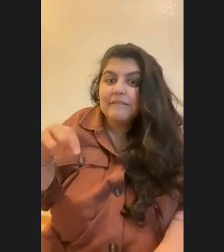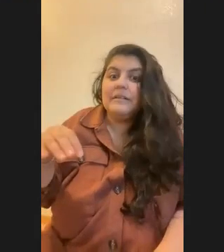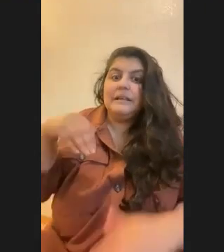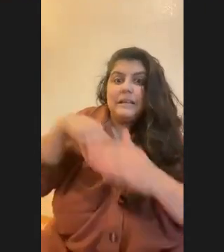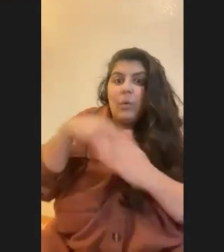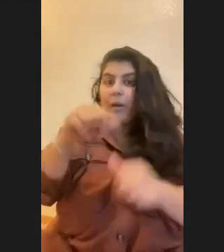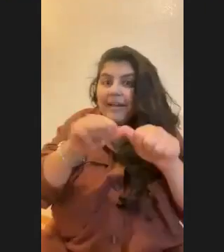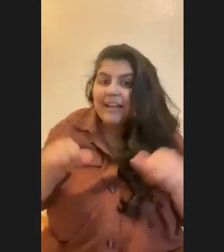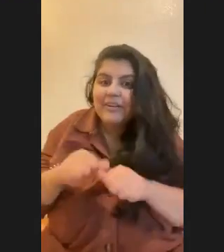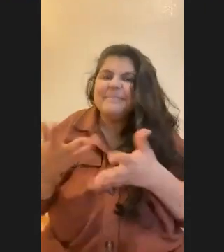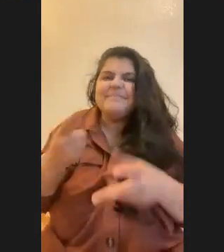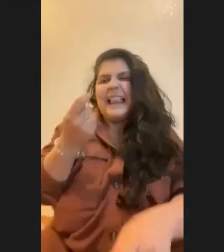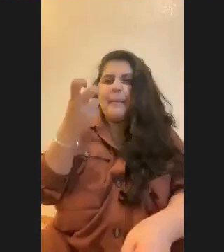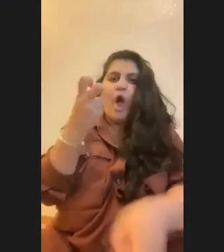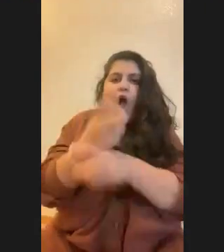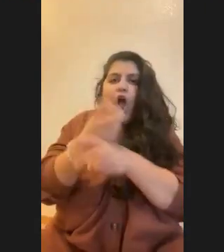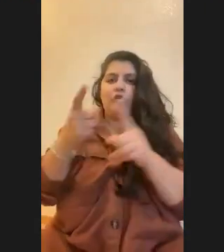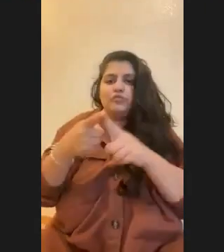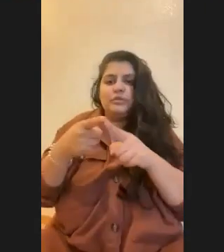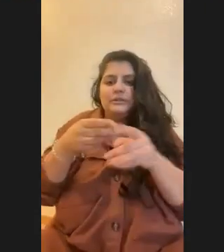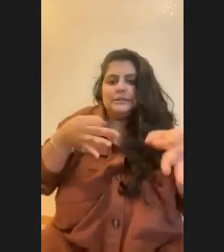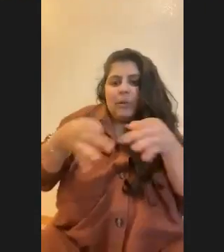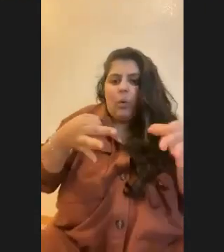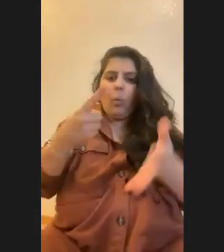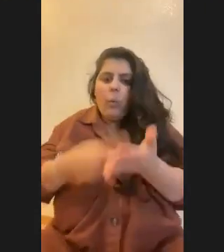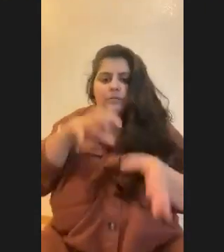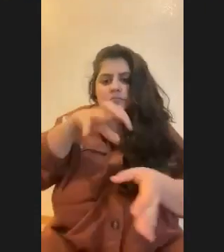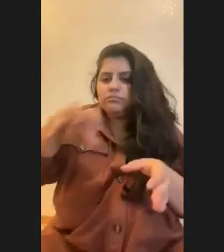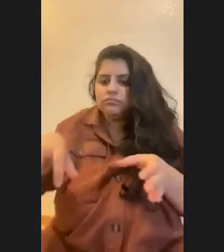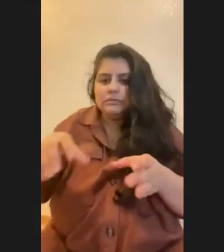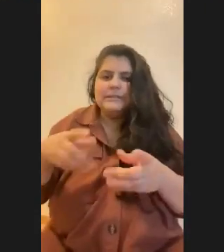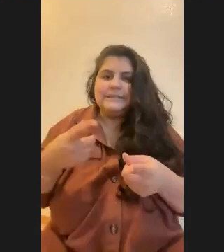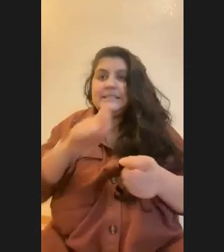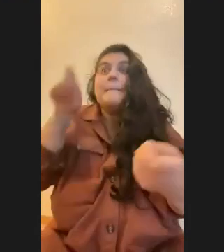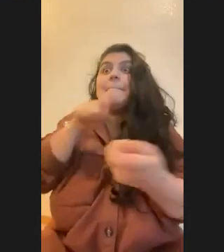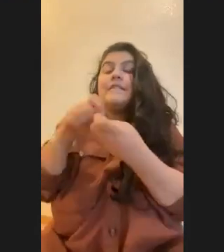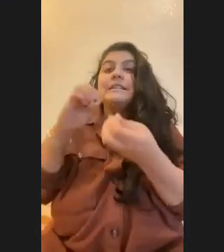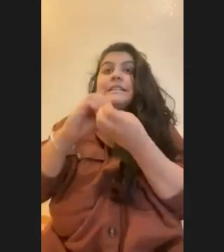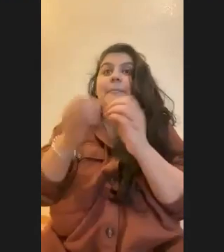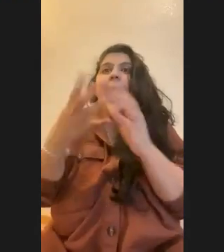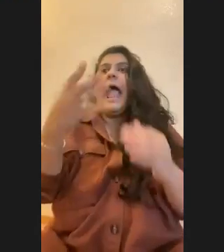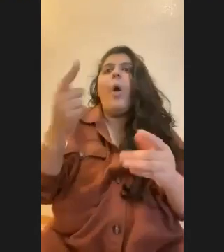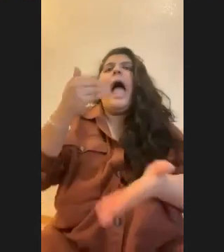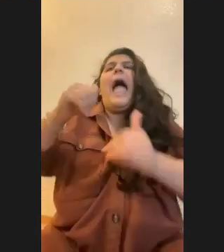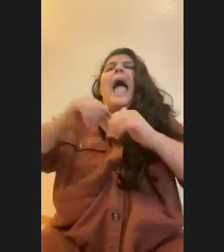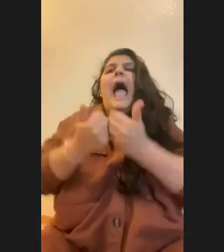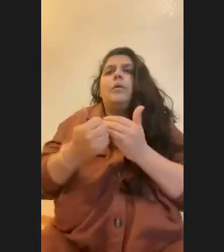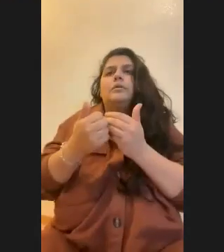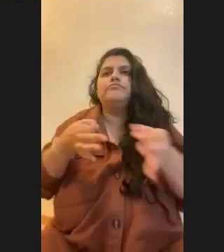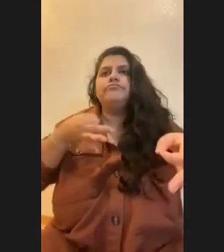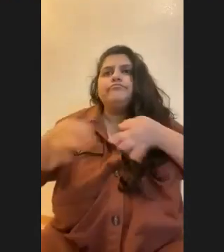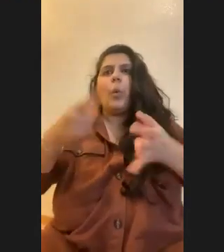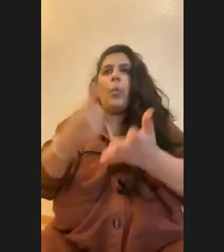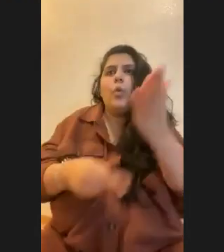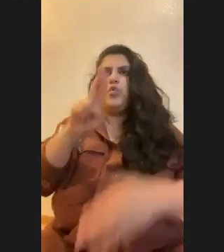So that's a very hard question. I'm not sure if I would know like the specific number off my head and how you would classify that. But if you Google it, there might be